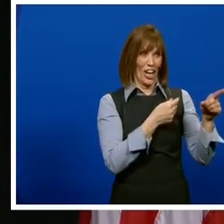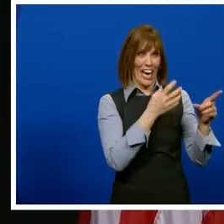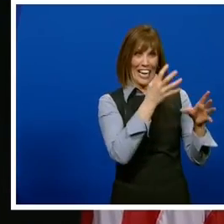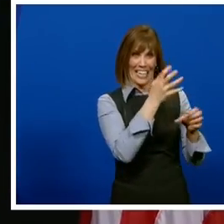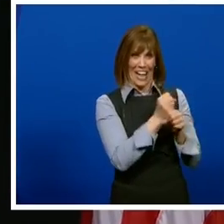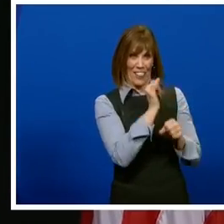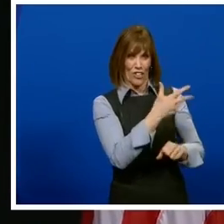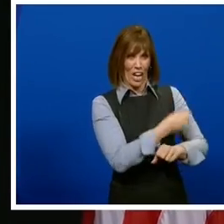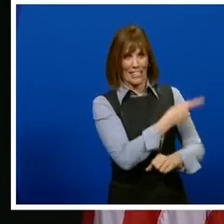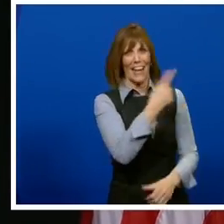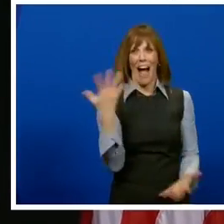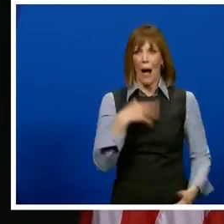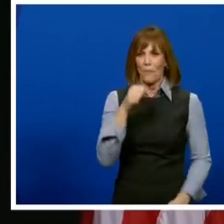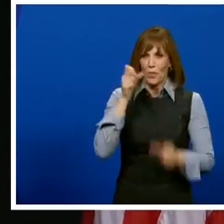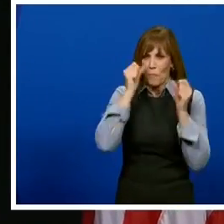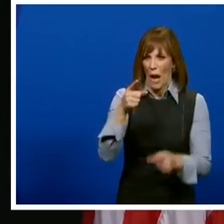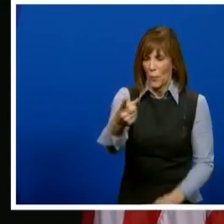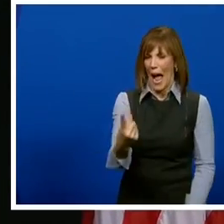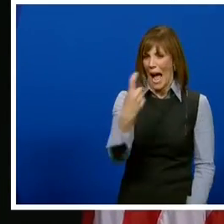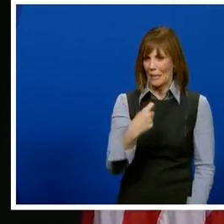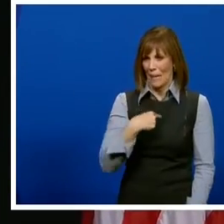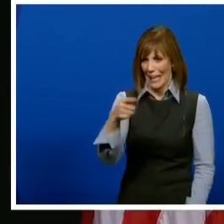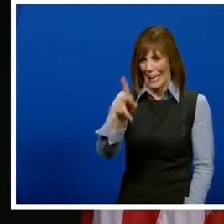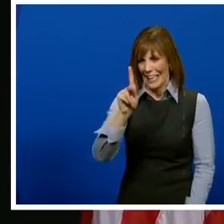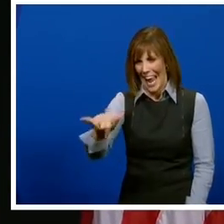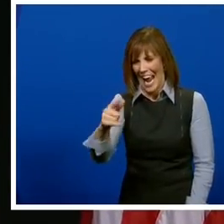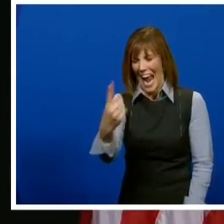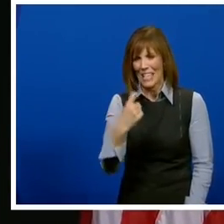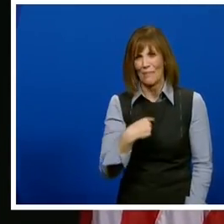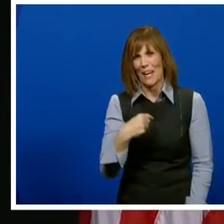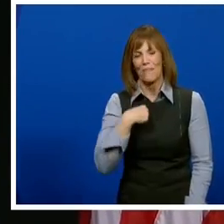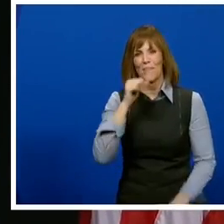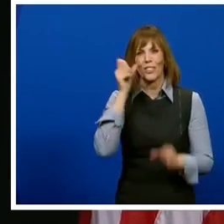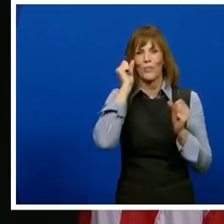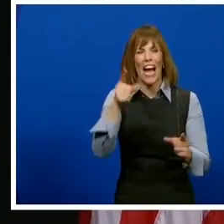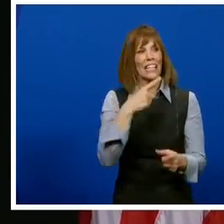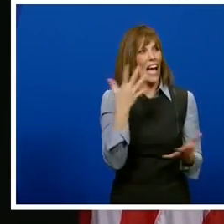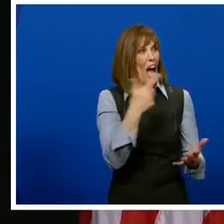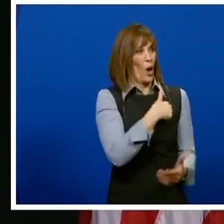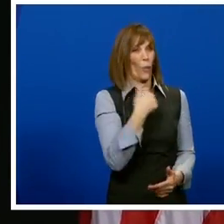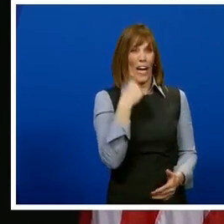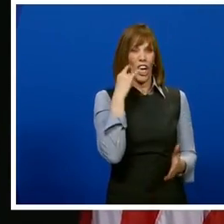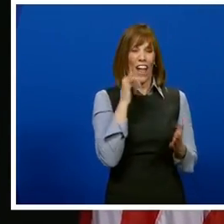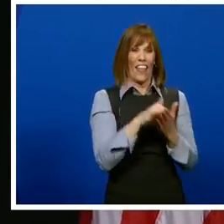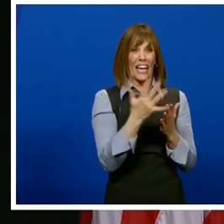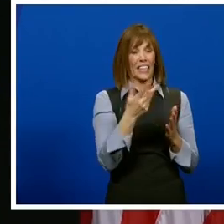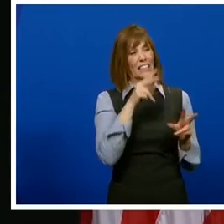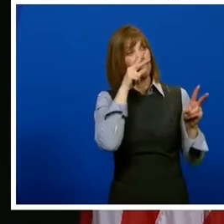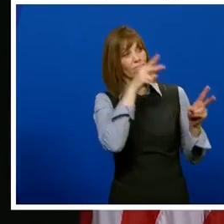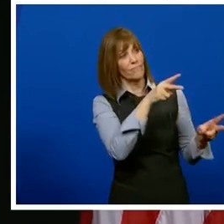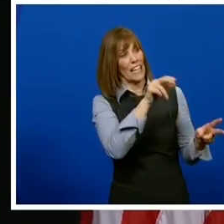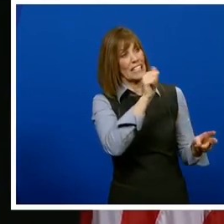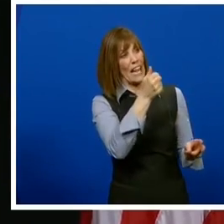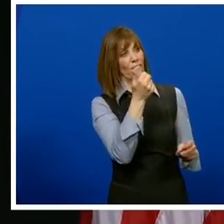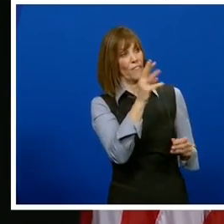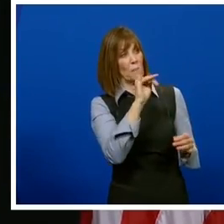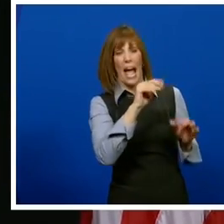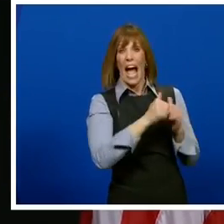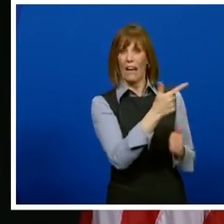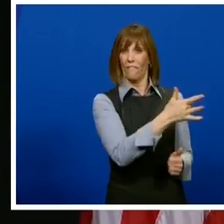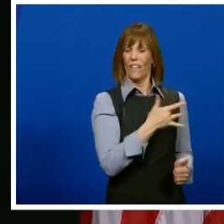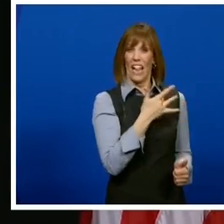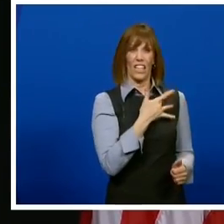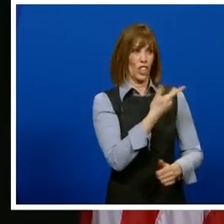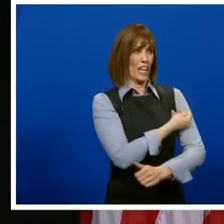Kay? How are you feeling? We've been hearing that, you know, there's an observation period. Yeah. To see if there's a reaction.